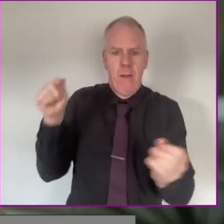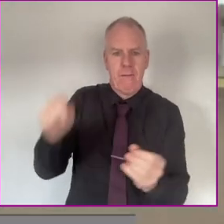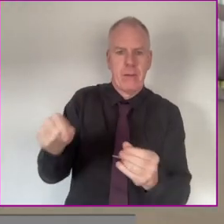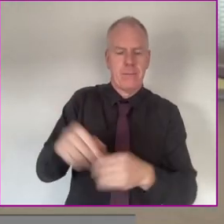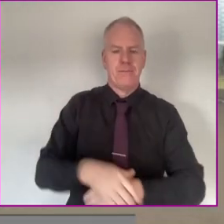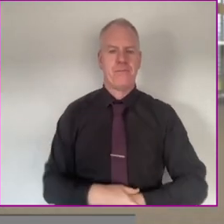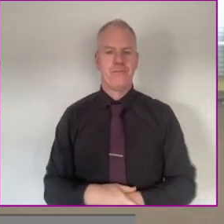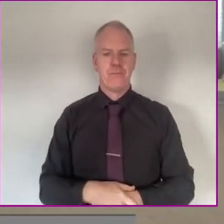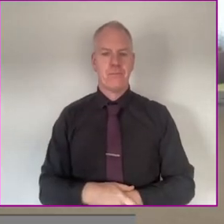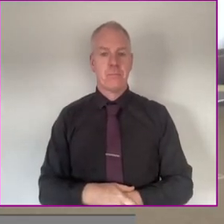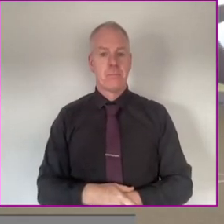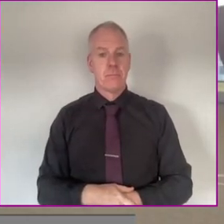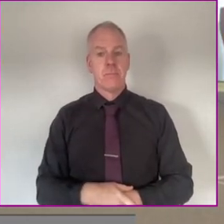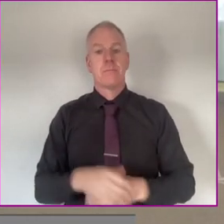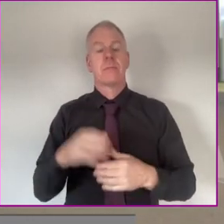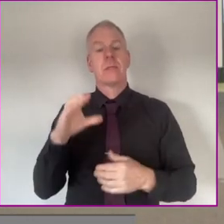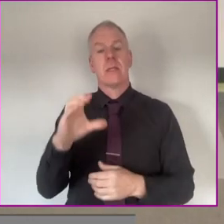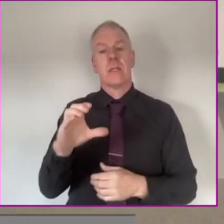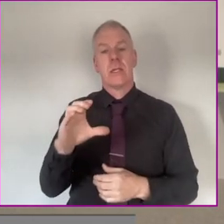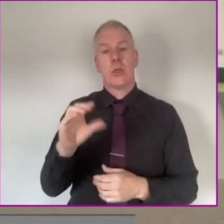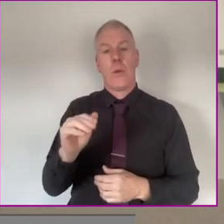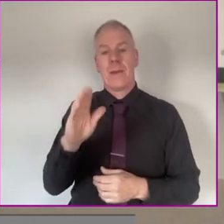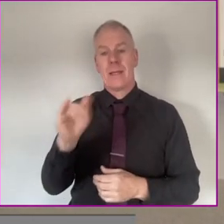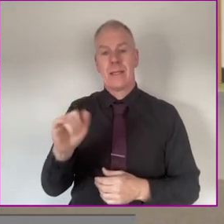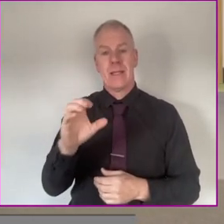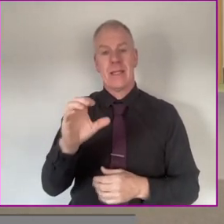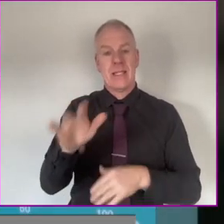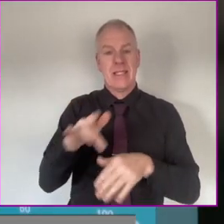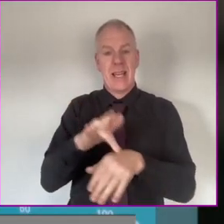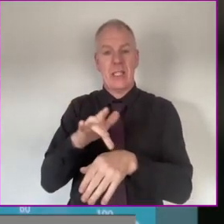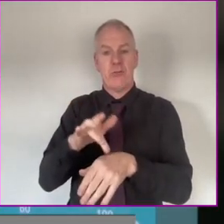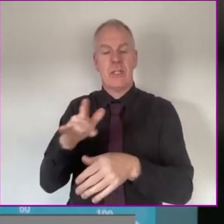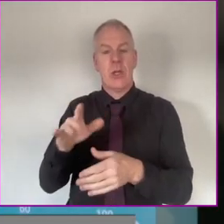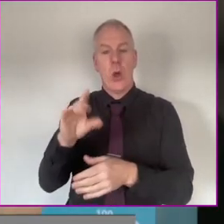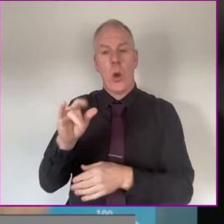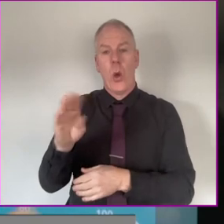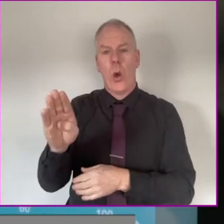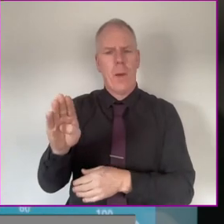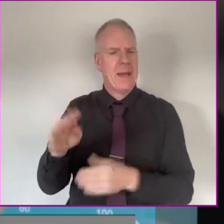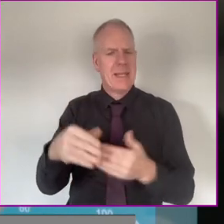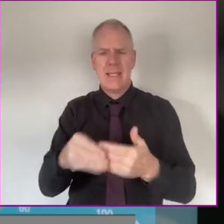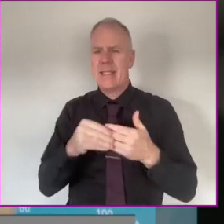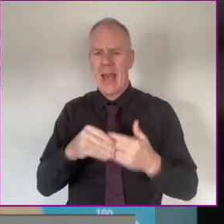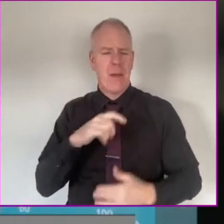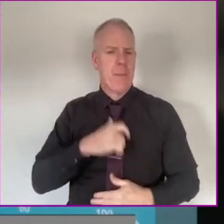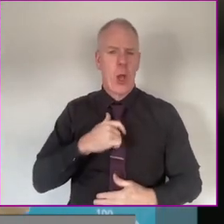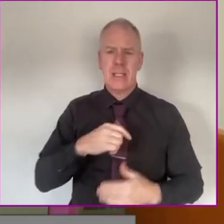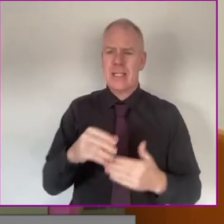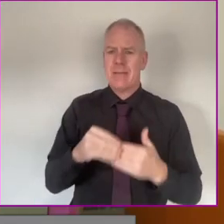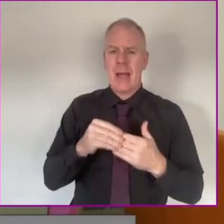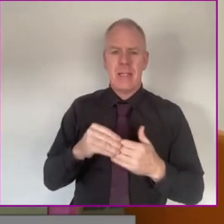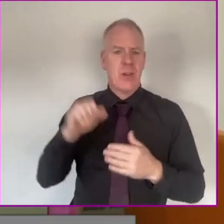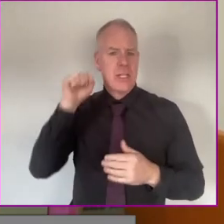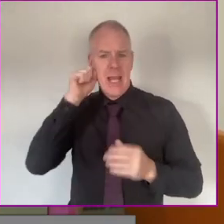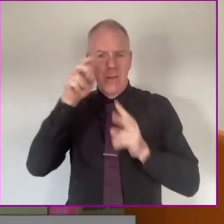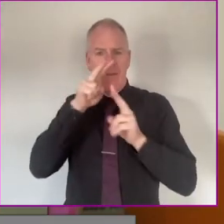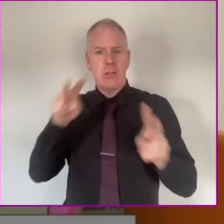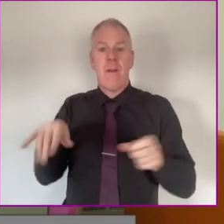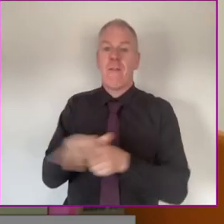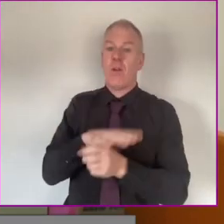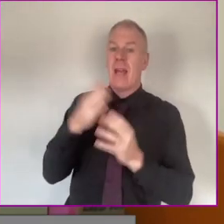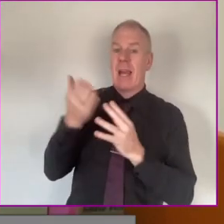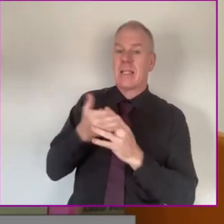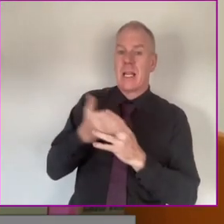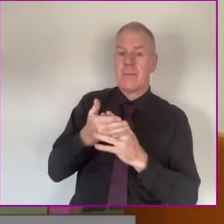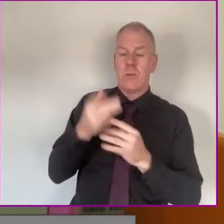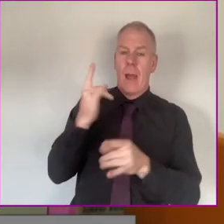actions to address them. The Cubby Sensory Hub is an easy to use, immersive, safe, personal space of sound and vision, and